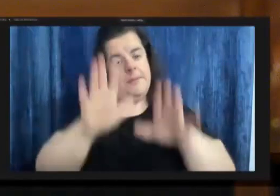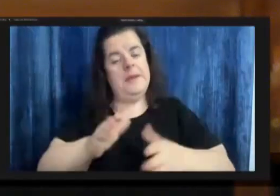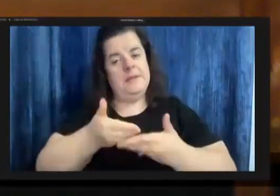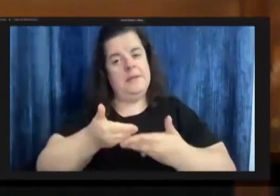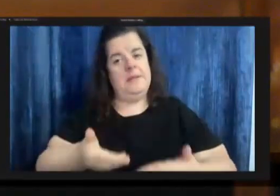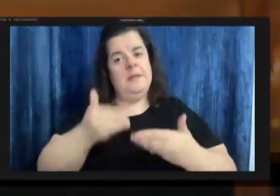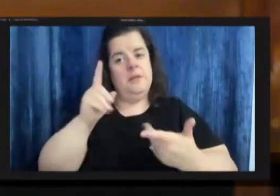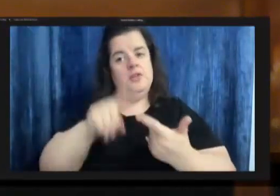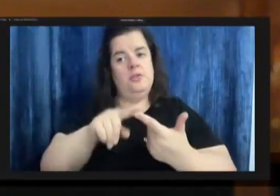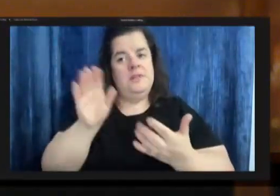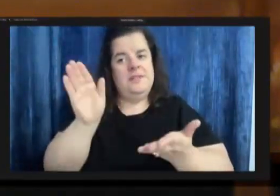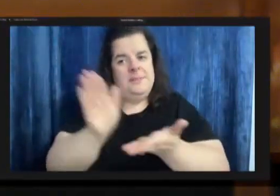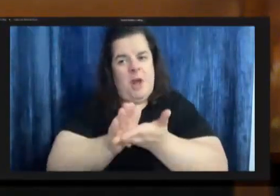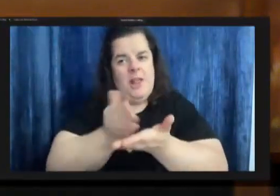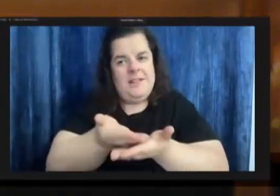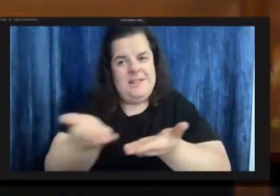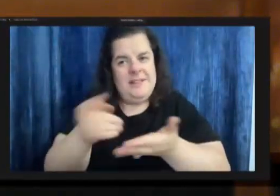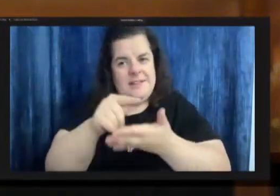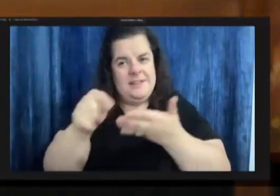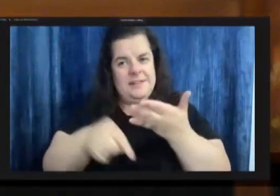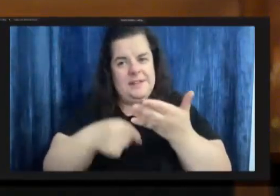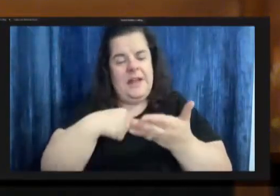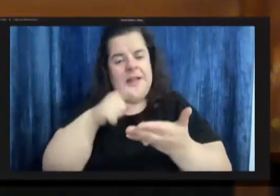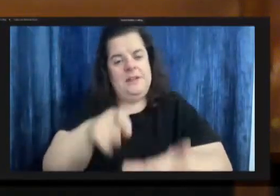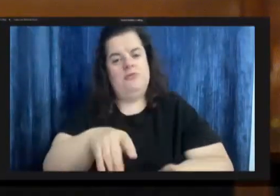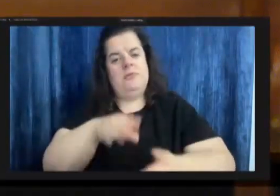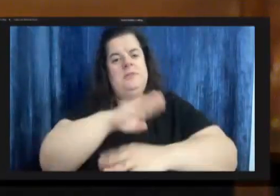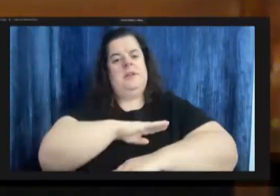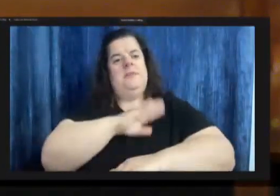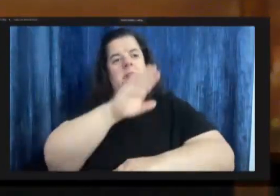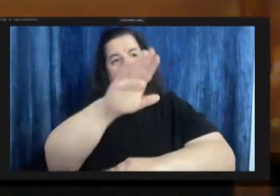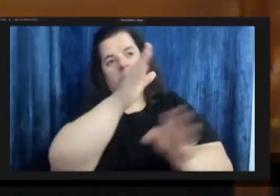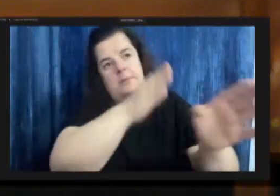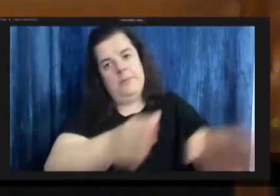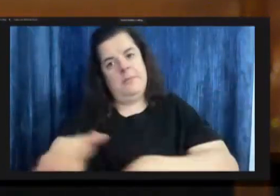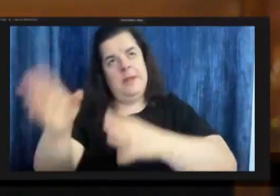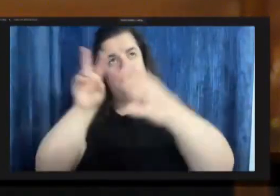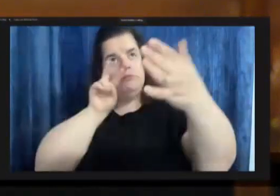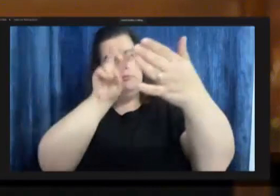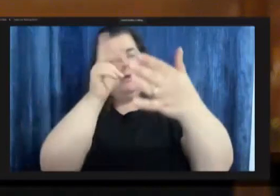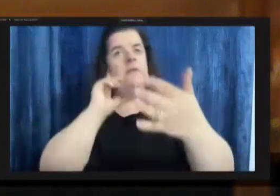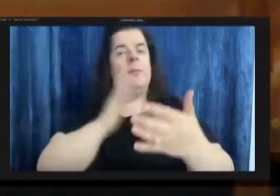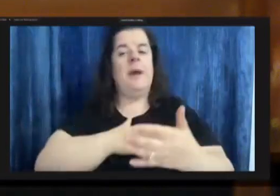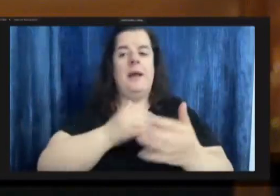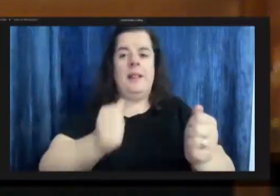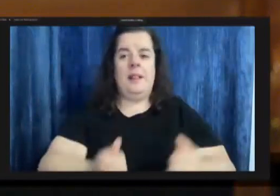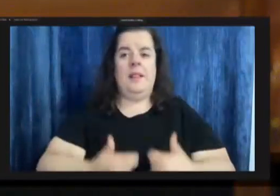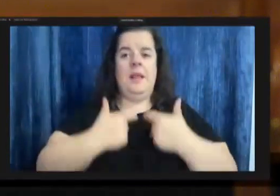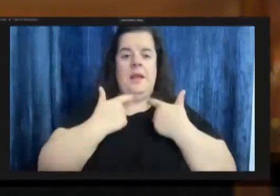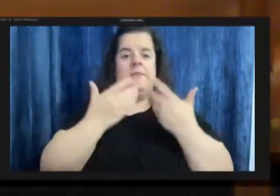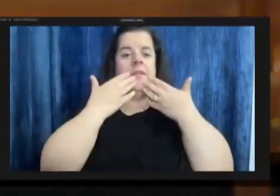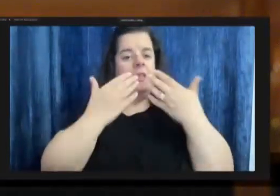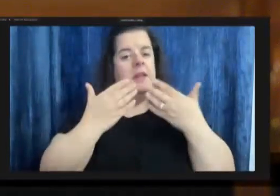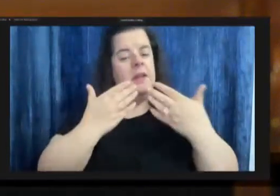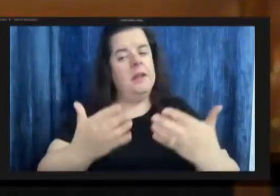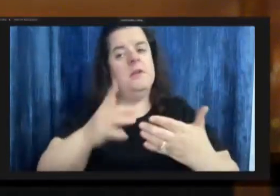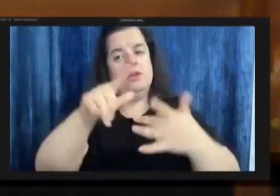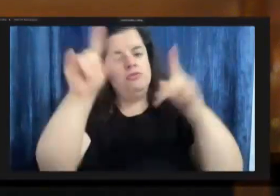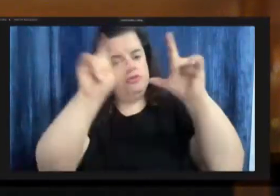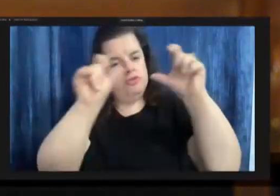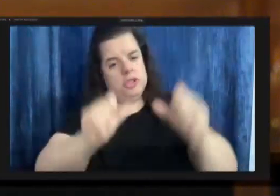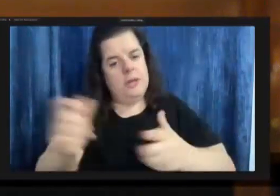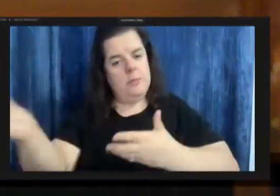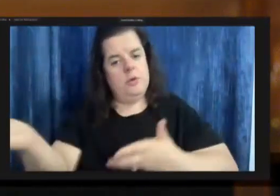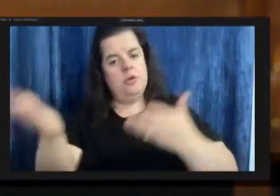to the smallest detail of what i need to fulfill your plan for my life thank you that you are chiseling and shaping and bringing me into